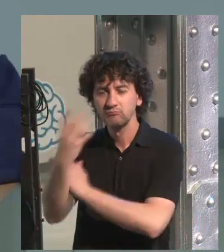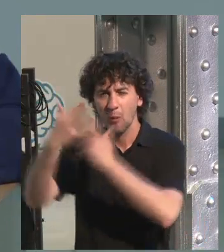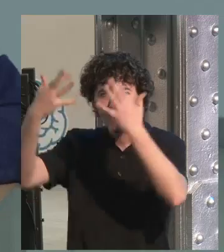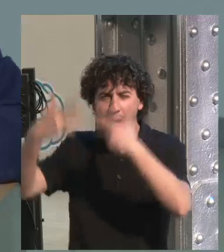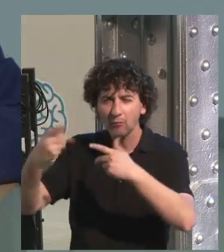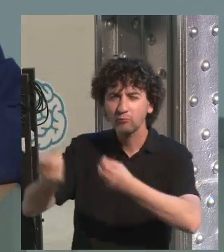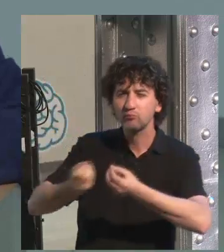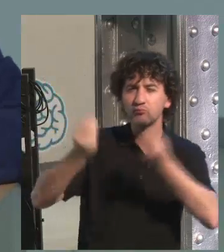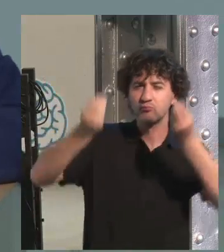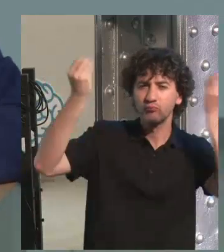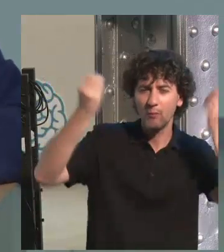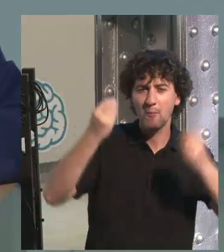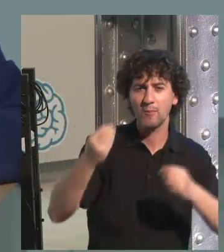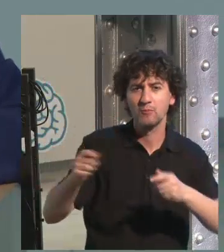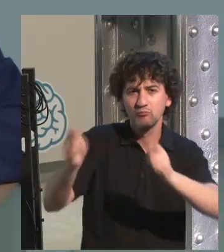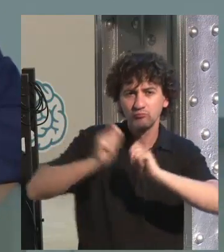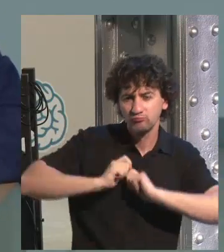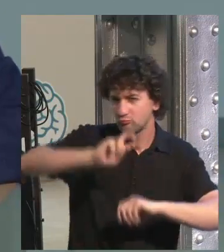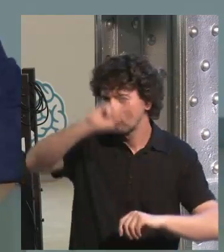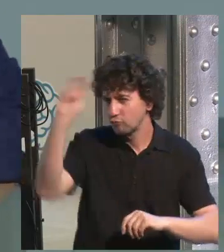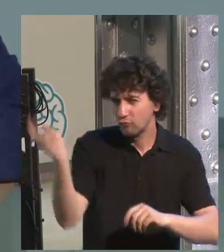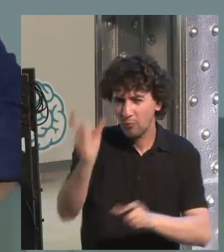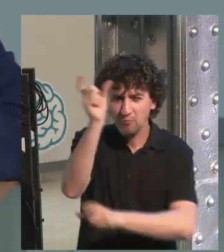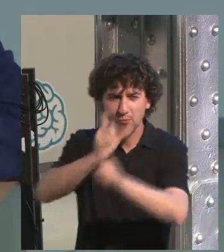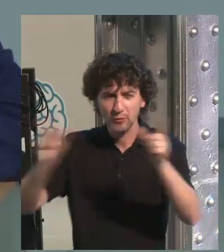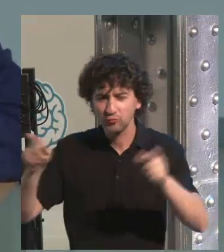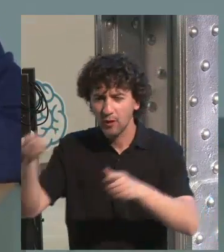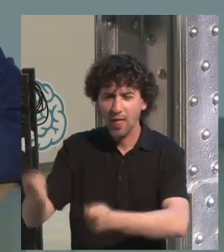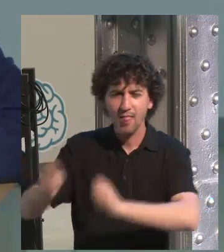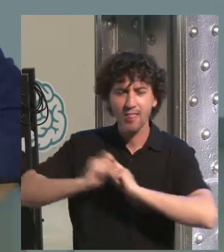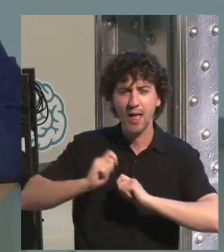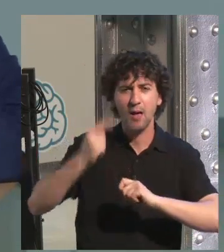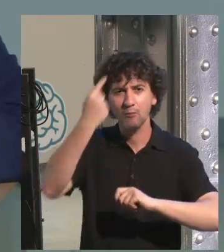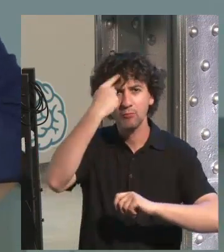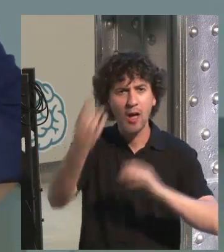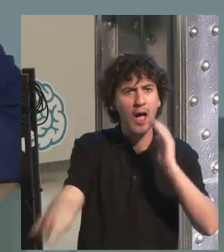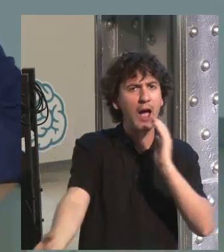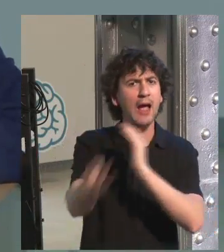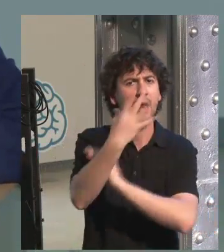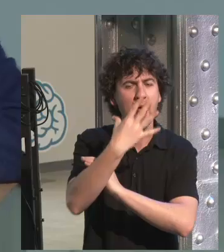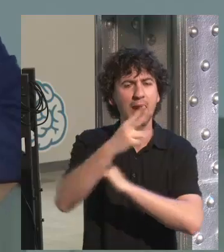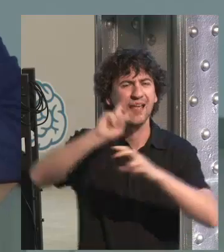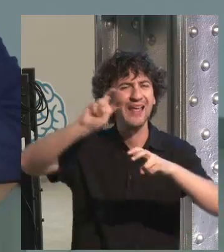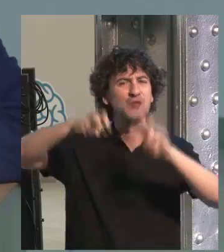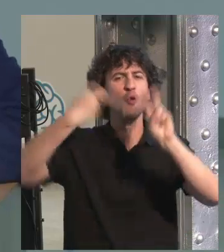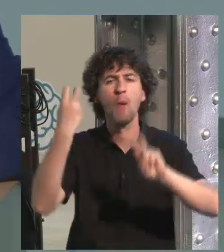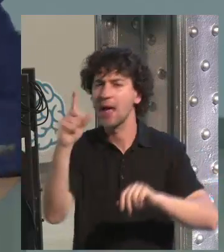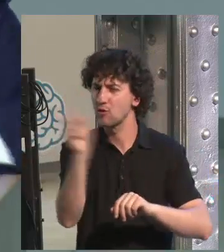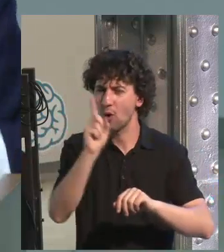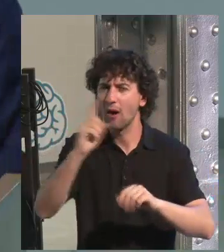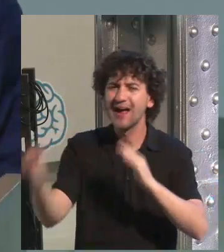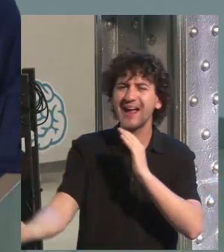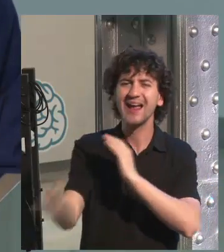so many different